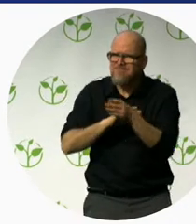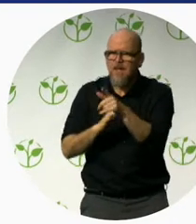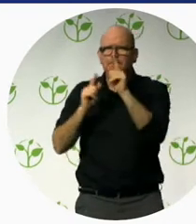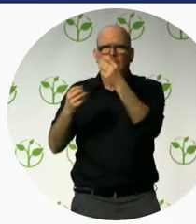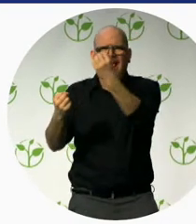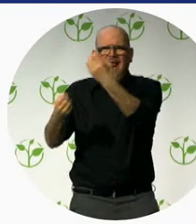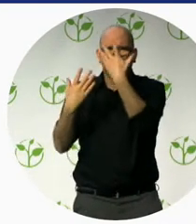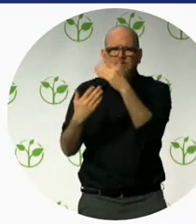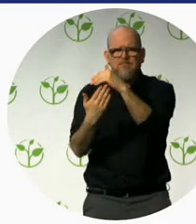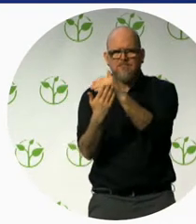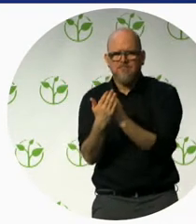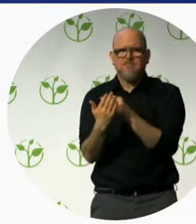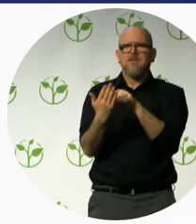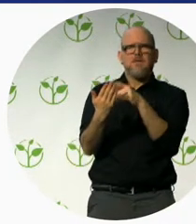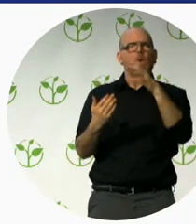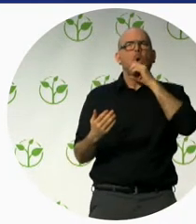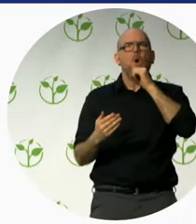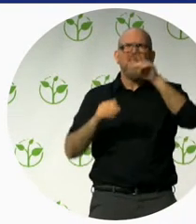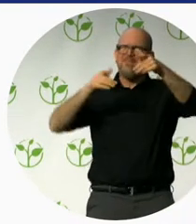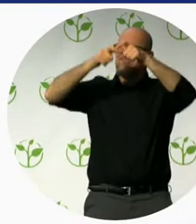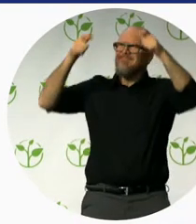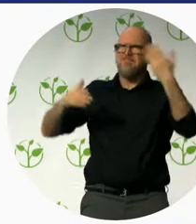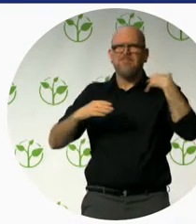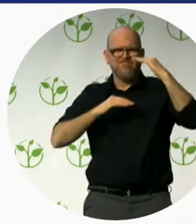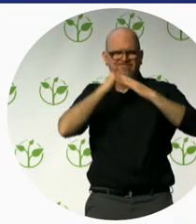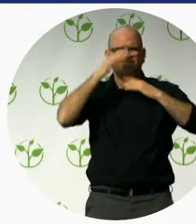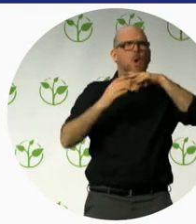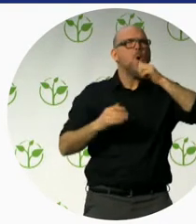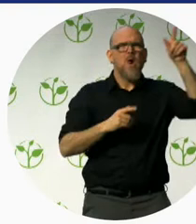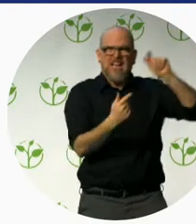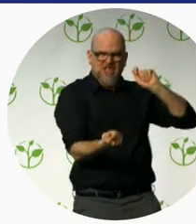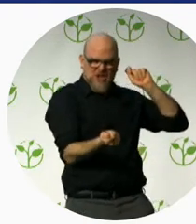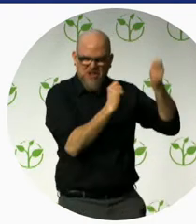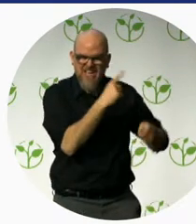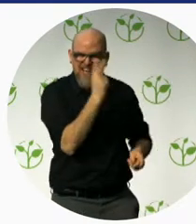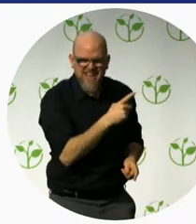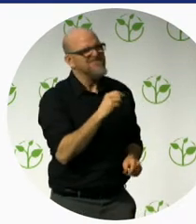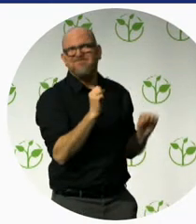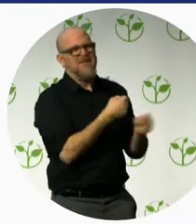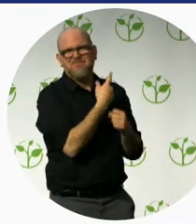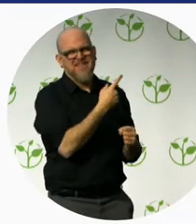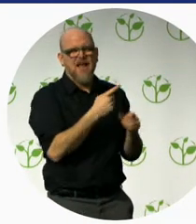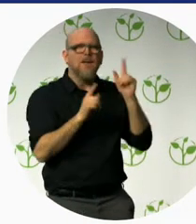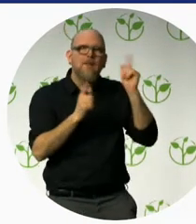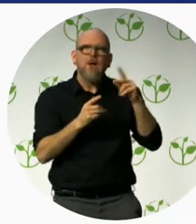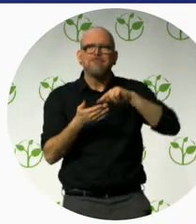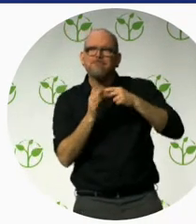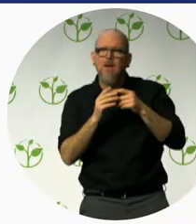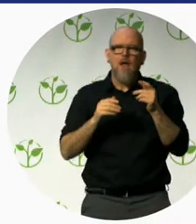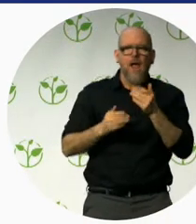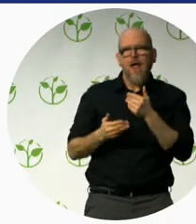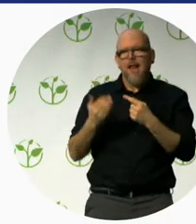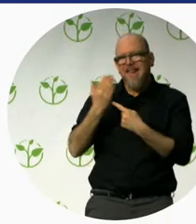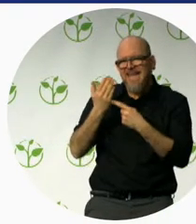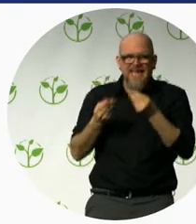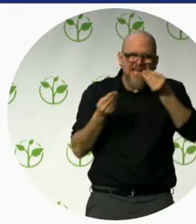develop them as a strong product. Including the different services. Different people makes them all ambassadors. And they're proud